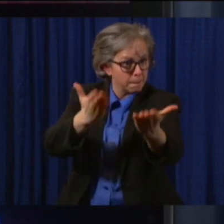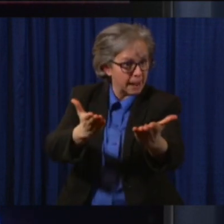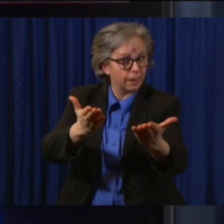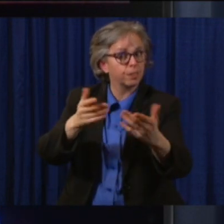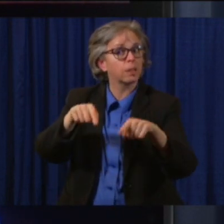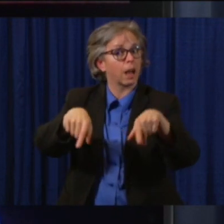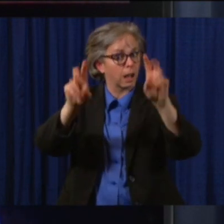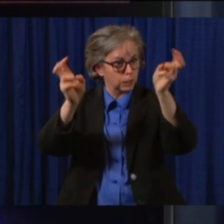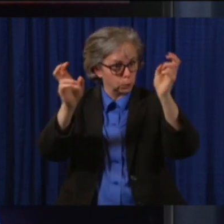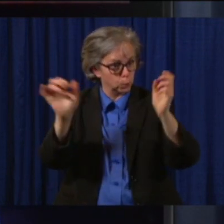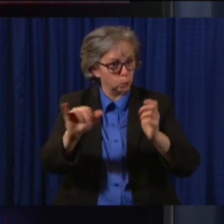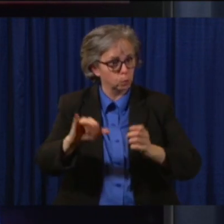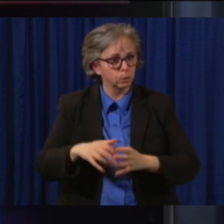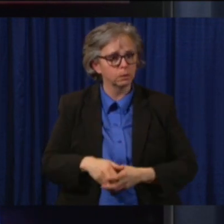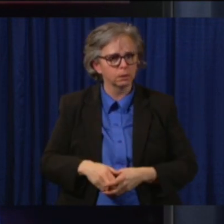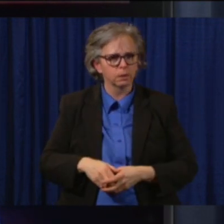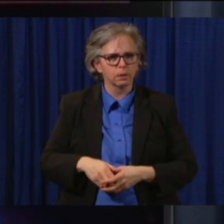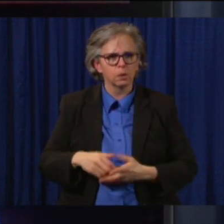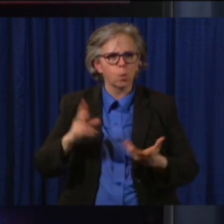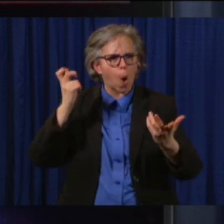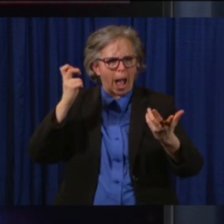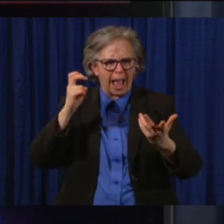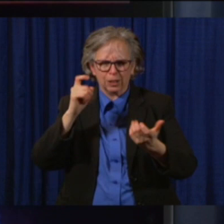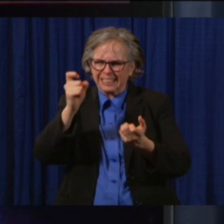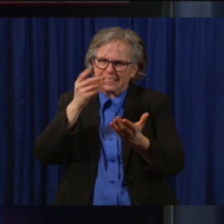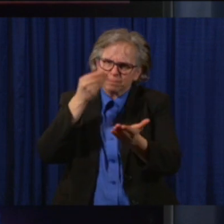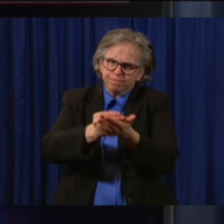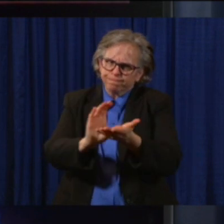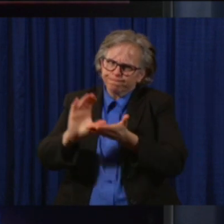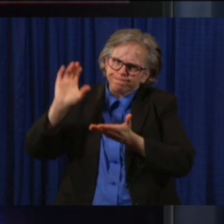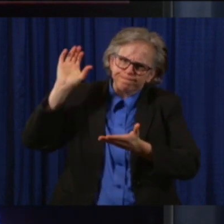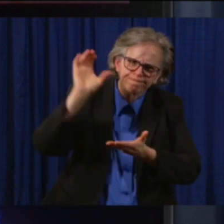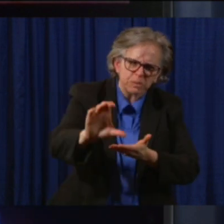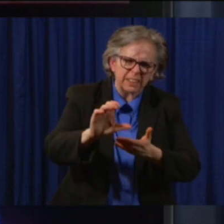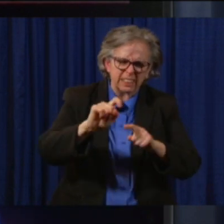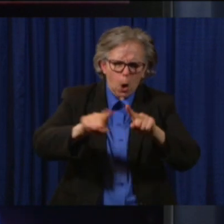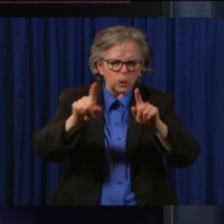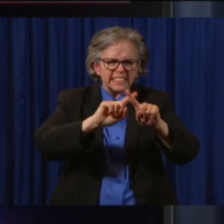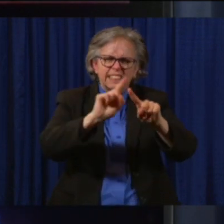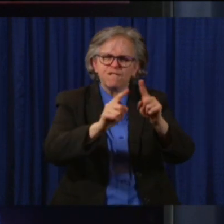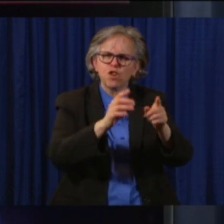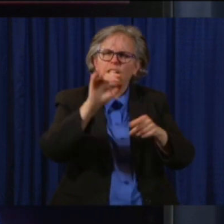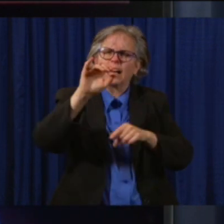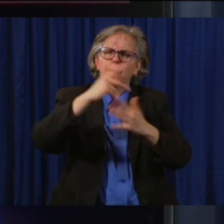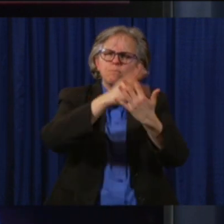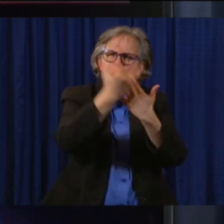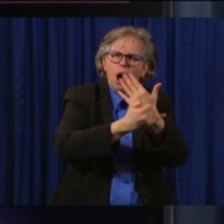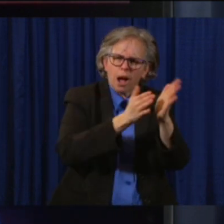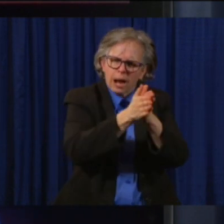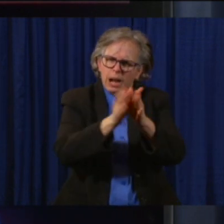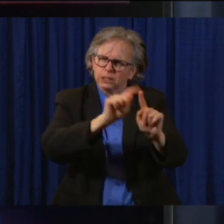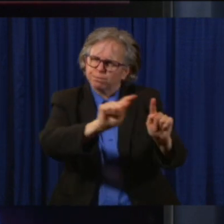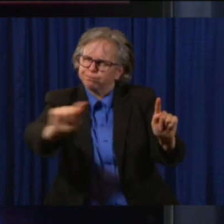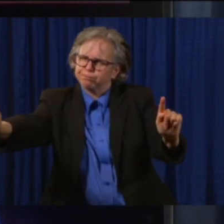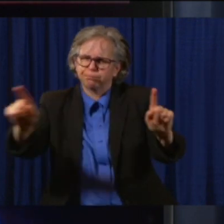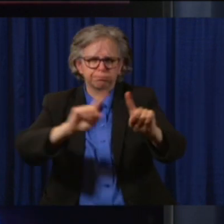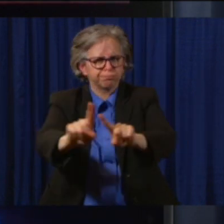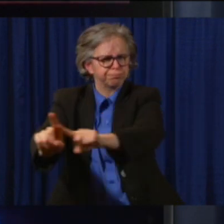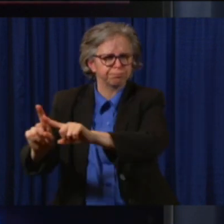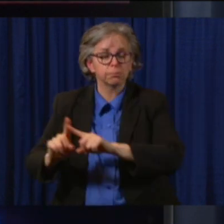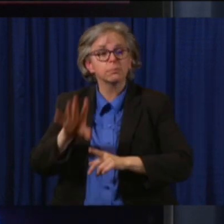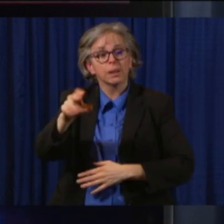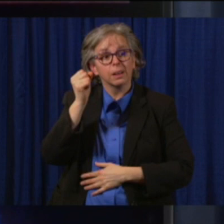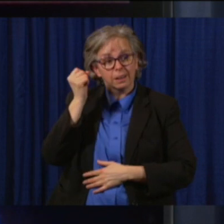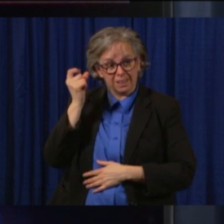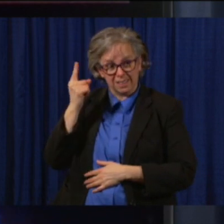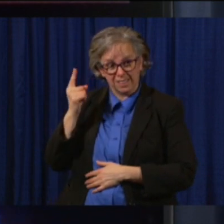recommendations and these initiatives. I continually hear the strike force talking about that particular